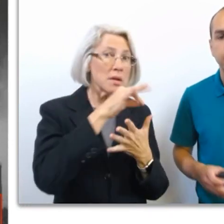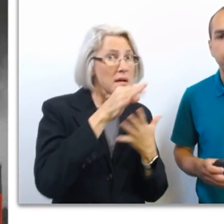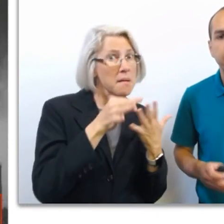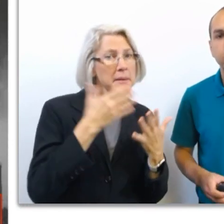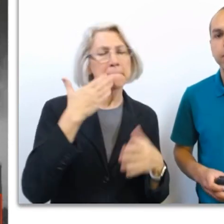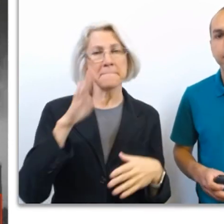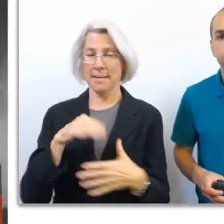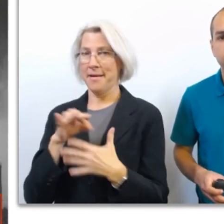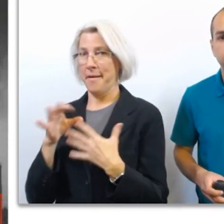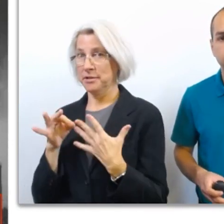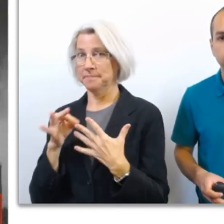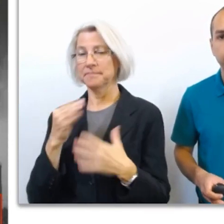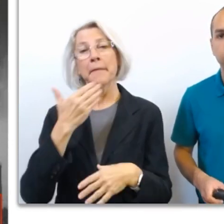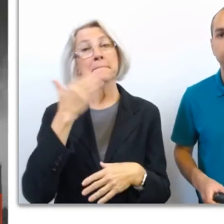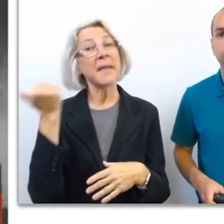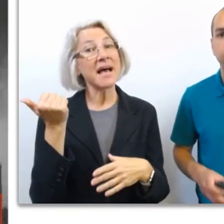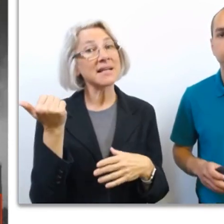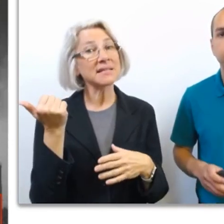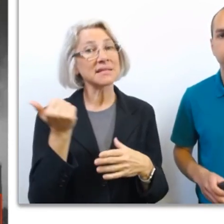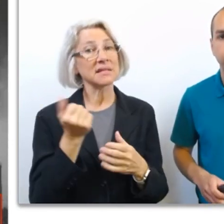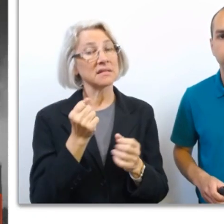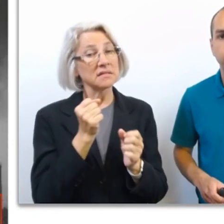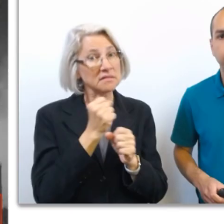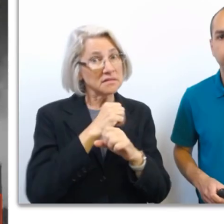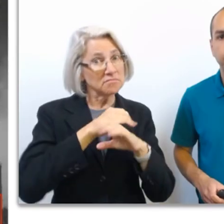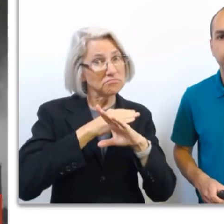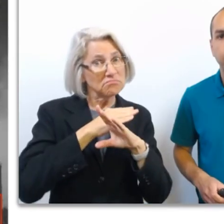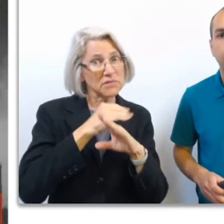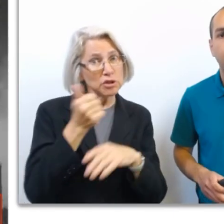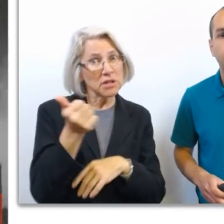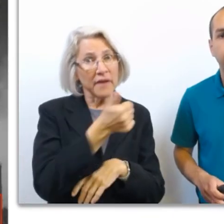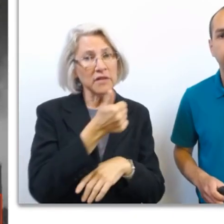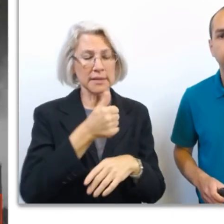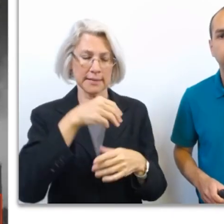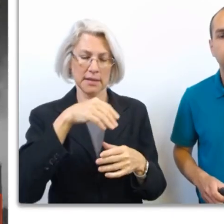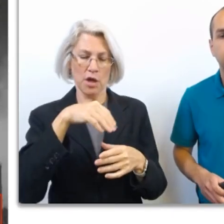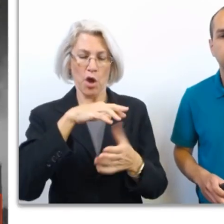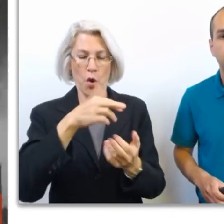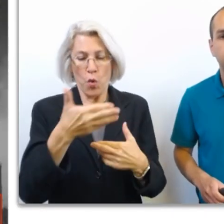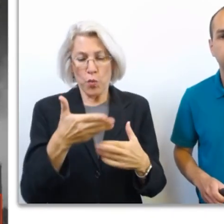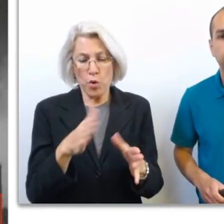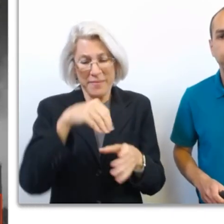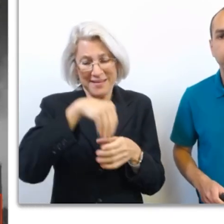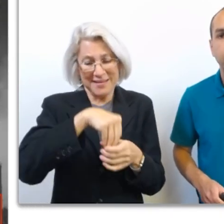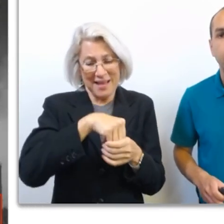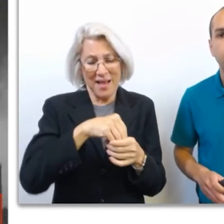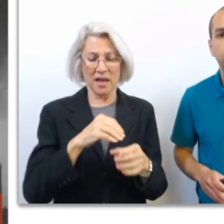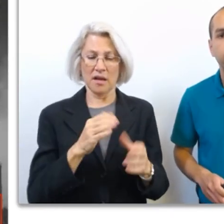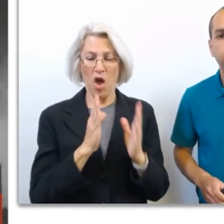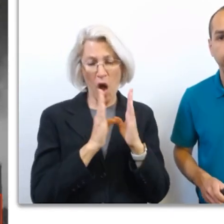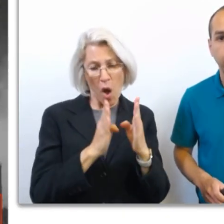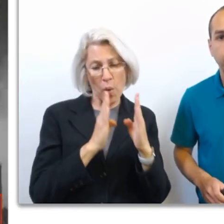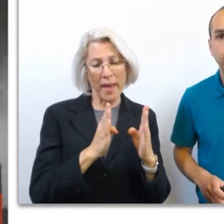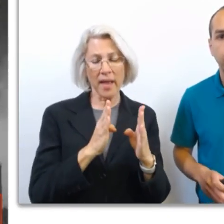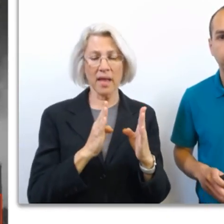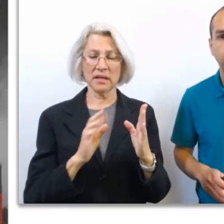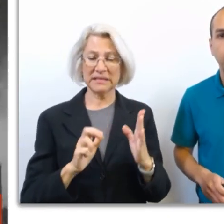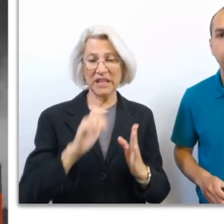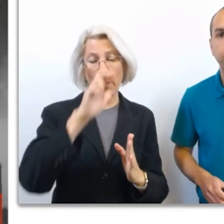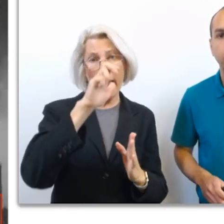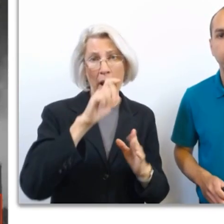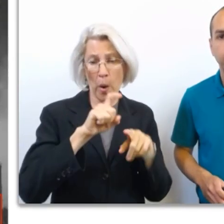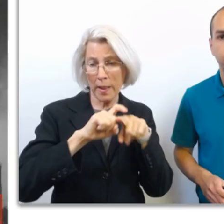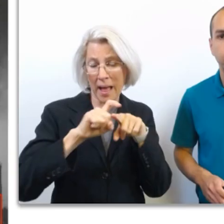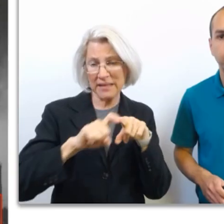The best place to shelter is in an interior room, hallway, closet, or stairwell on the